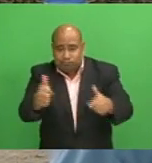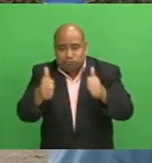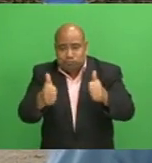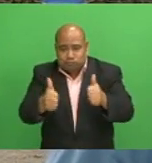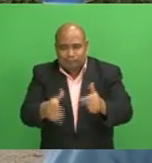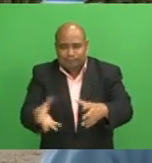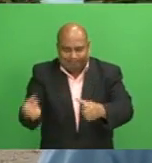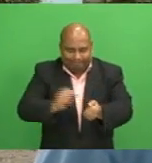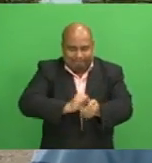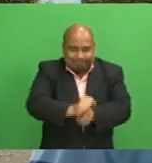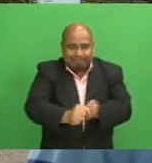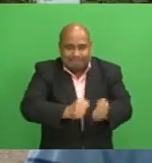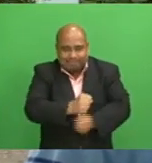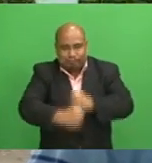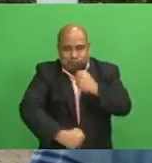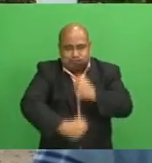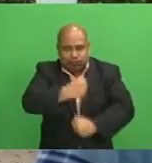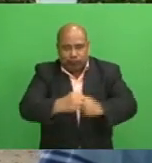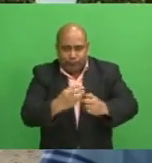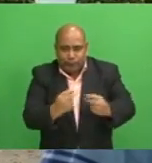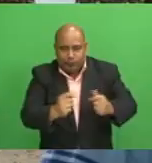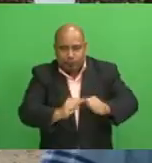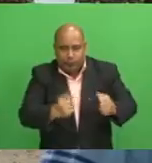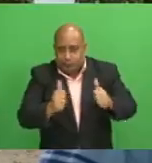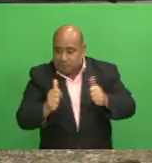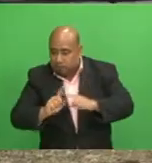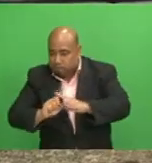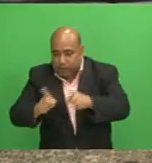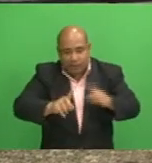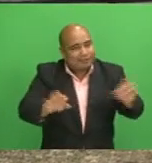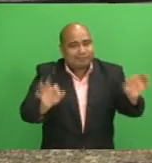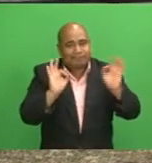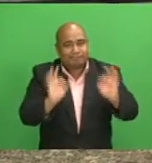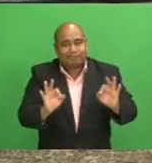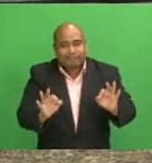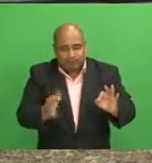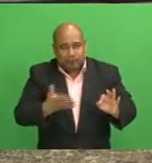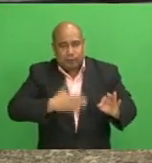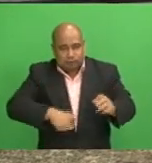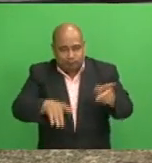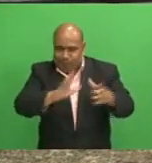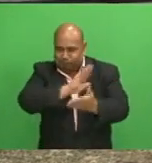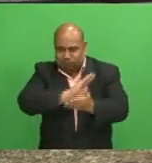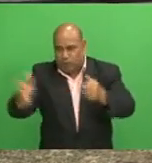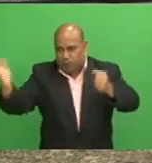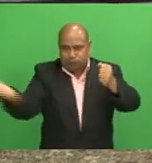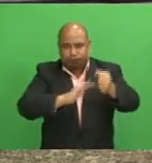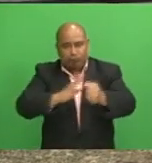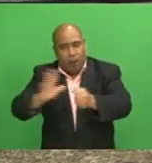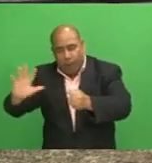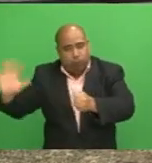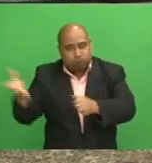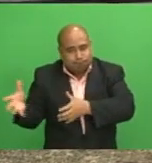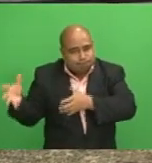breakdown, we are willing to cut it all. The harvesting season this year should be good.